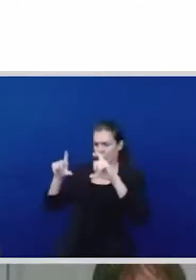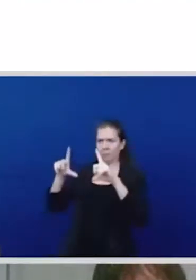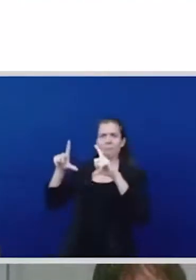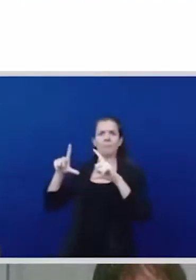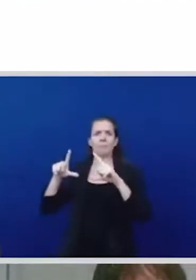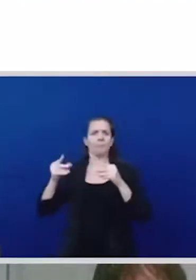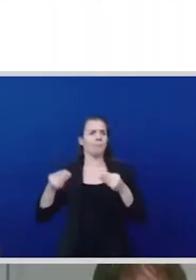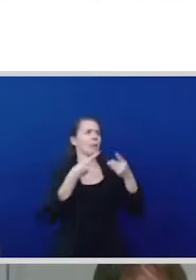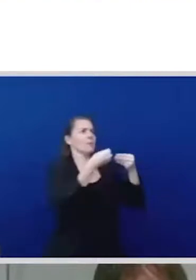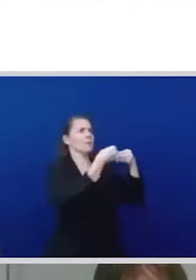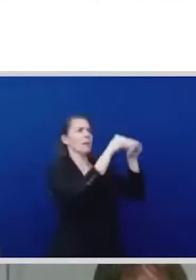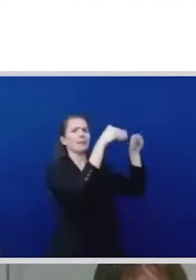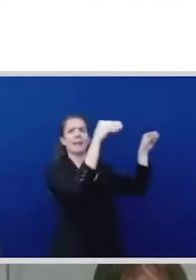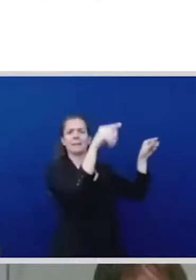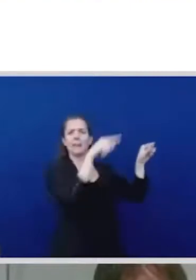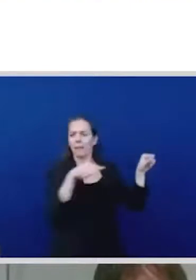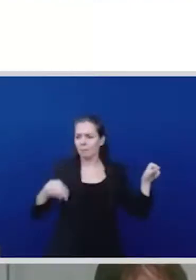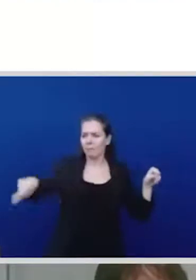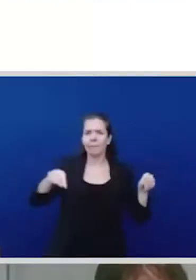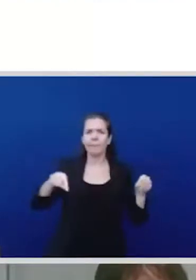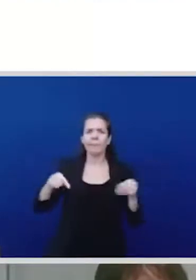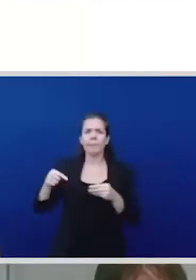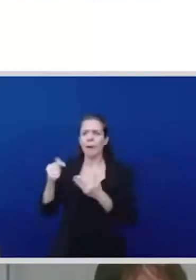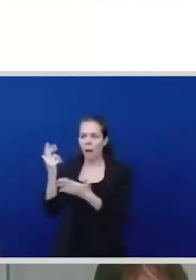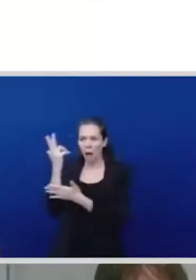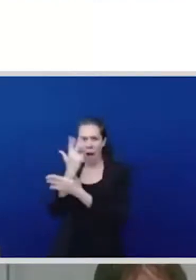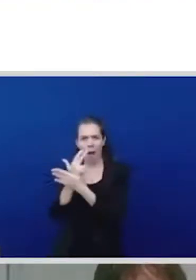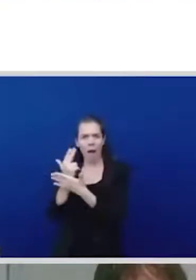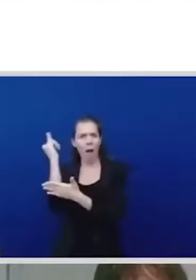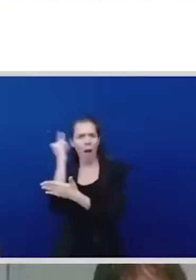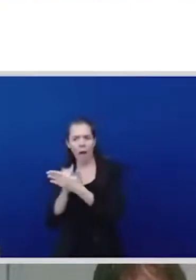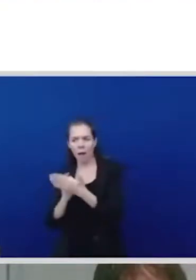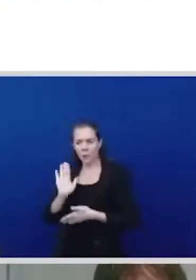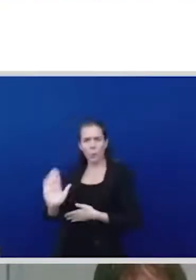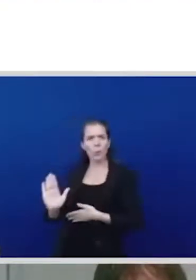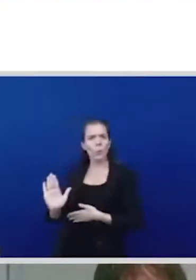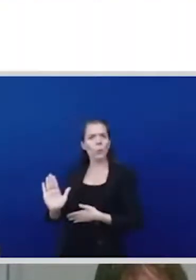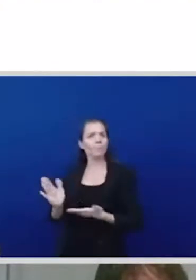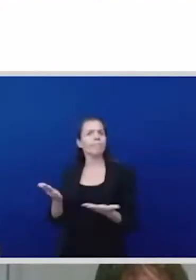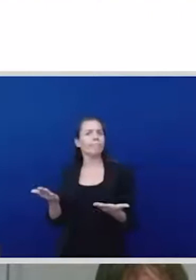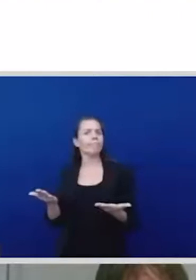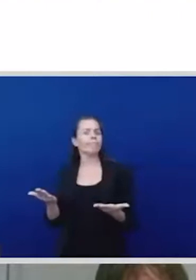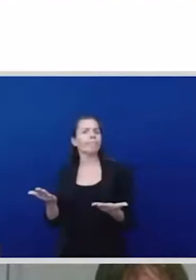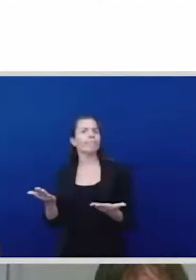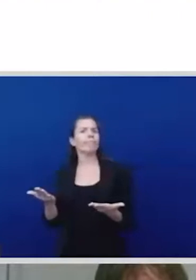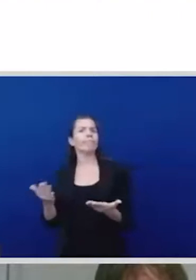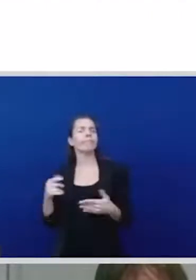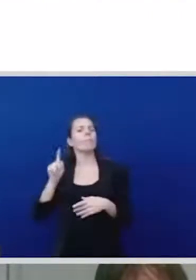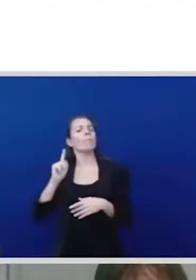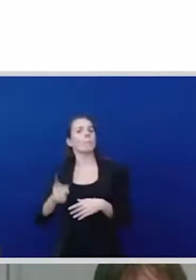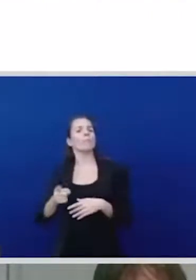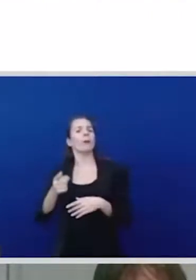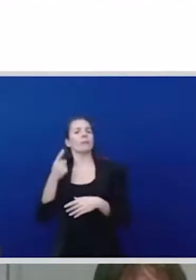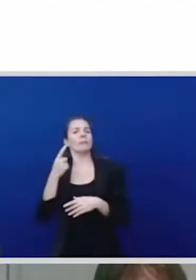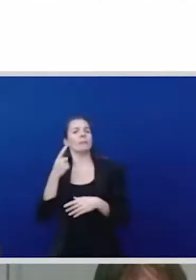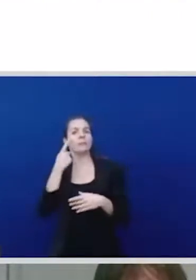and then they made a lot of money so you know they're generating an income or and exploiting our our traditional knowledge and